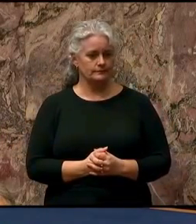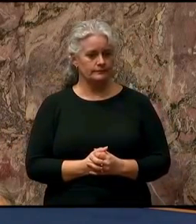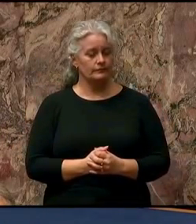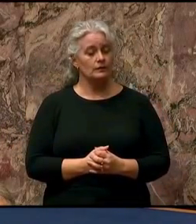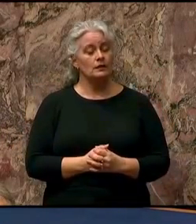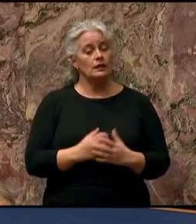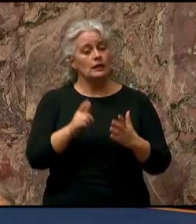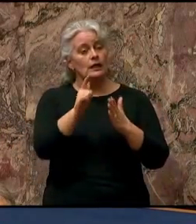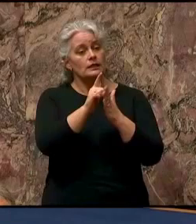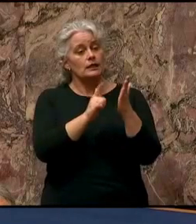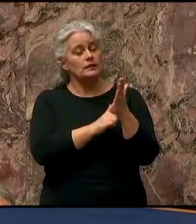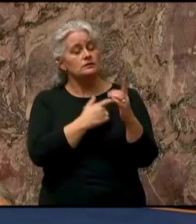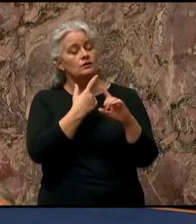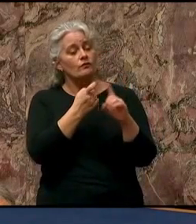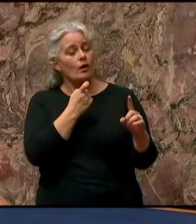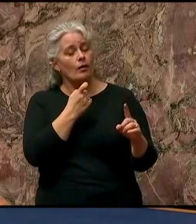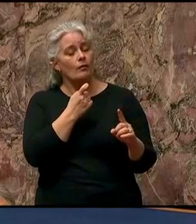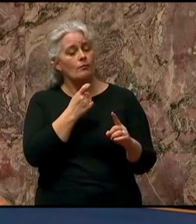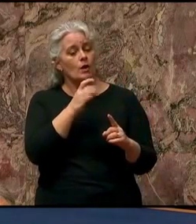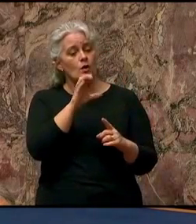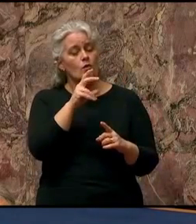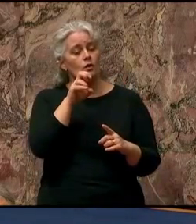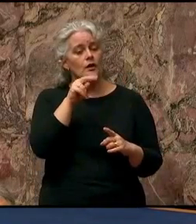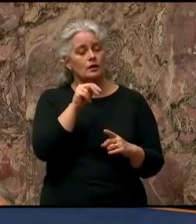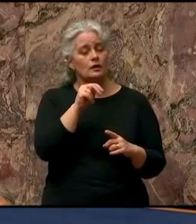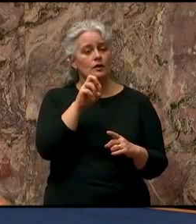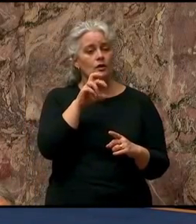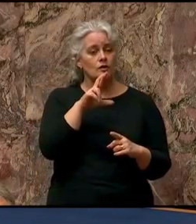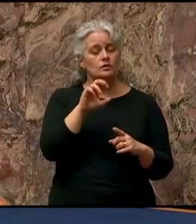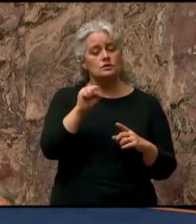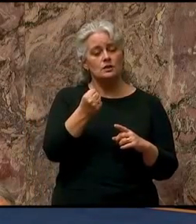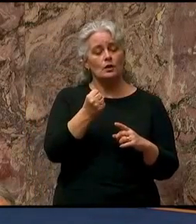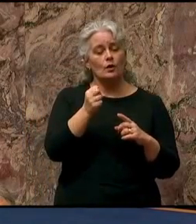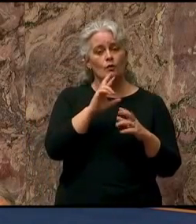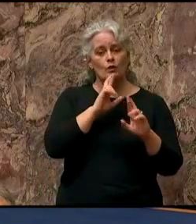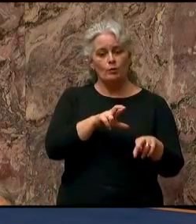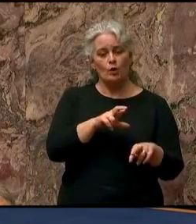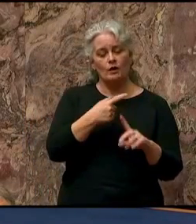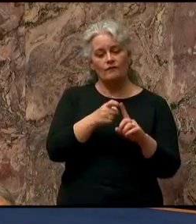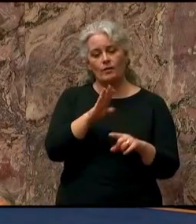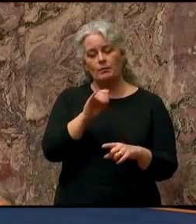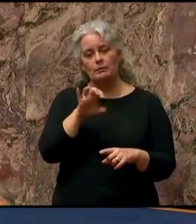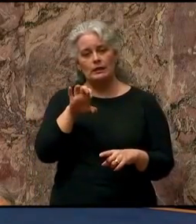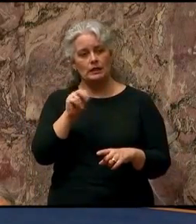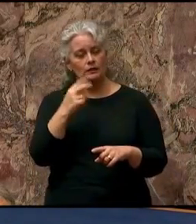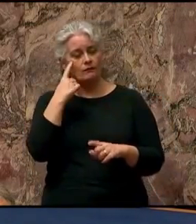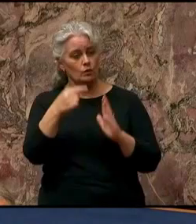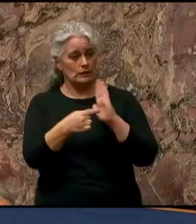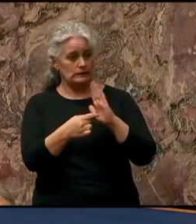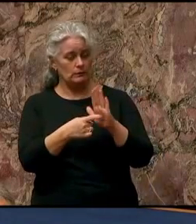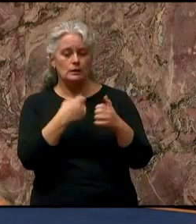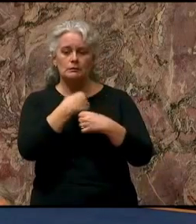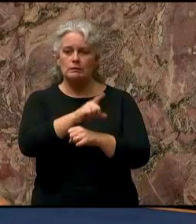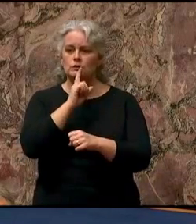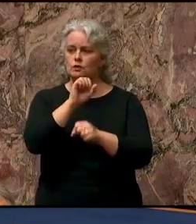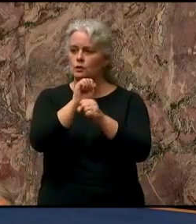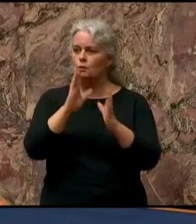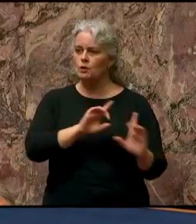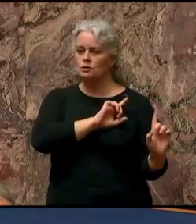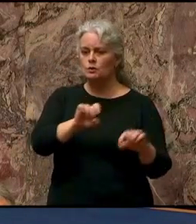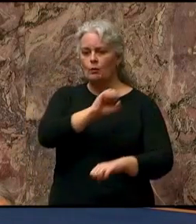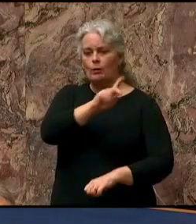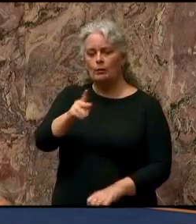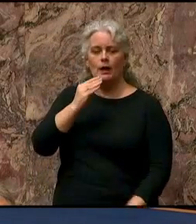report and the coroner's report into the Babine and Lakeland tragedies will help to ensure workers return home to their families